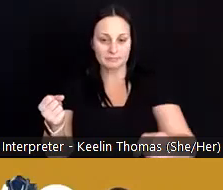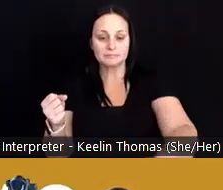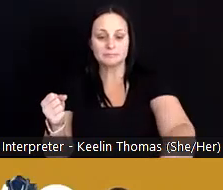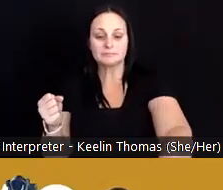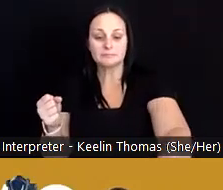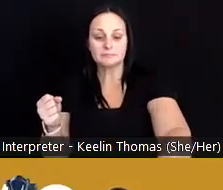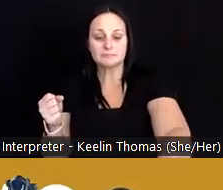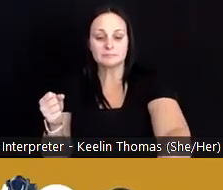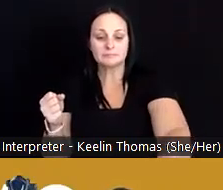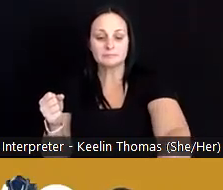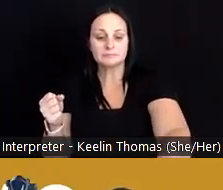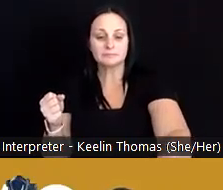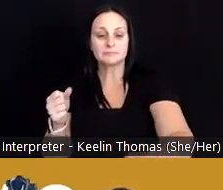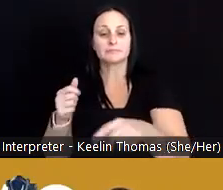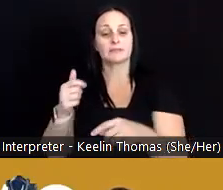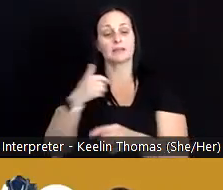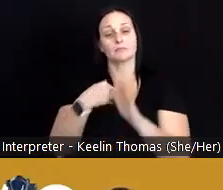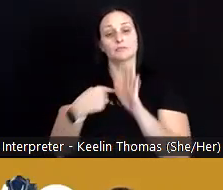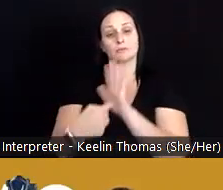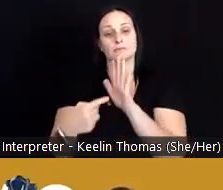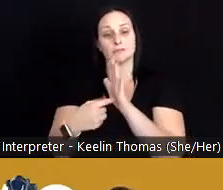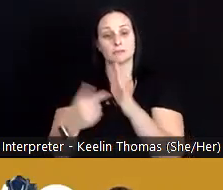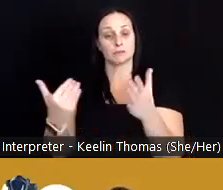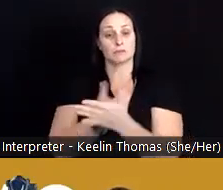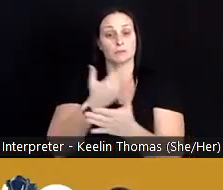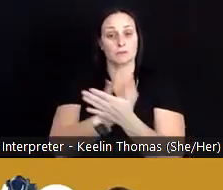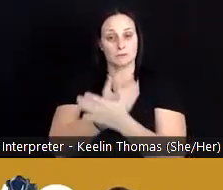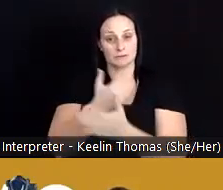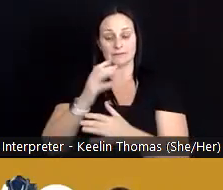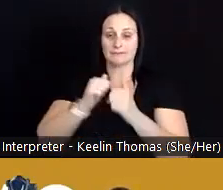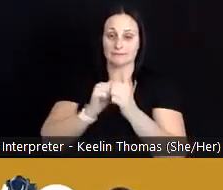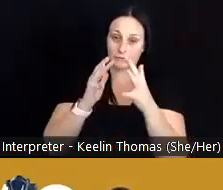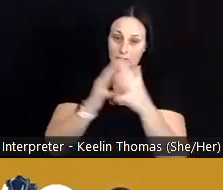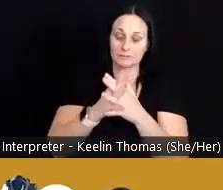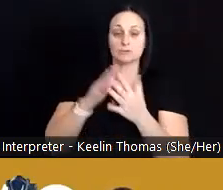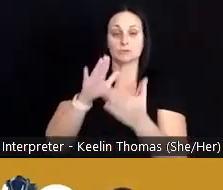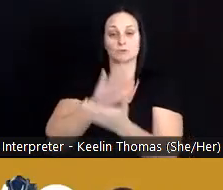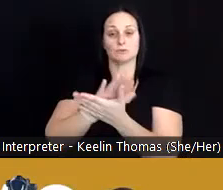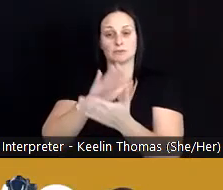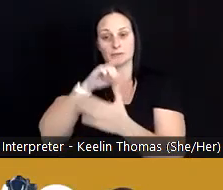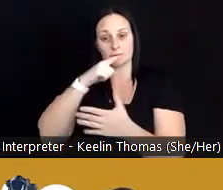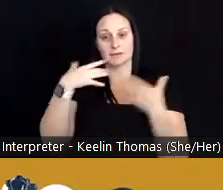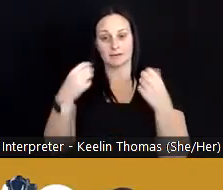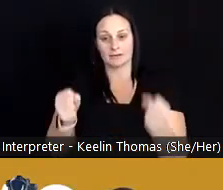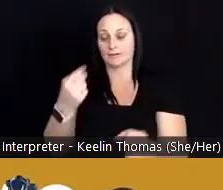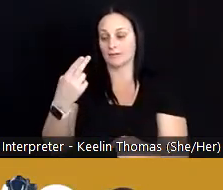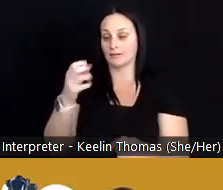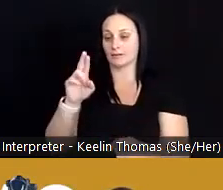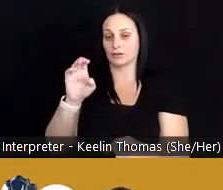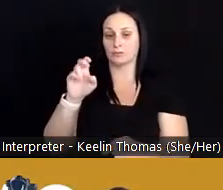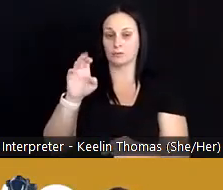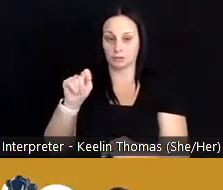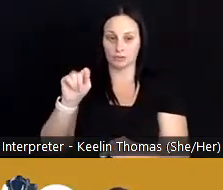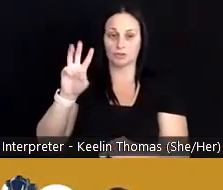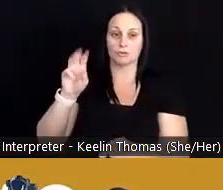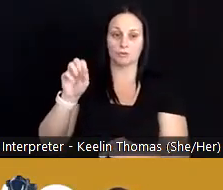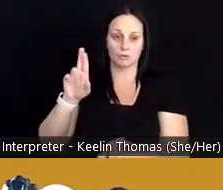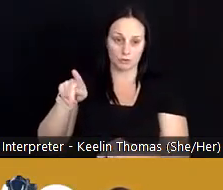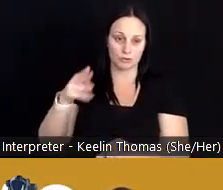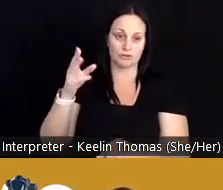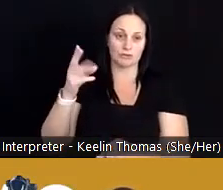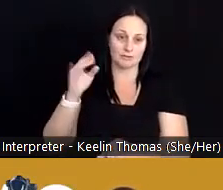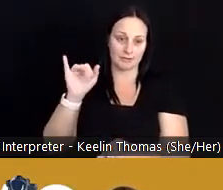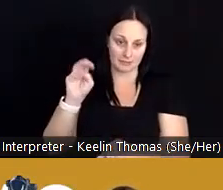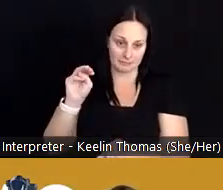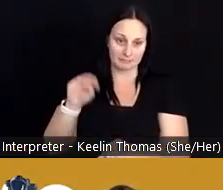am representing the newly formed School of Public Health known as the Herbert Wertheim School of Public Health and